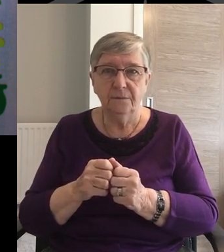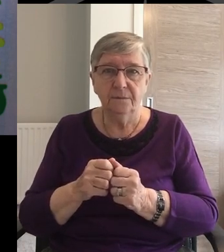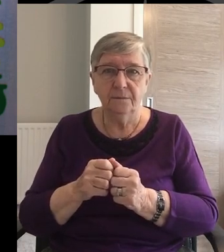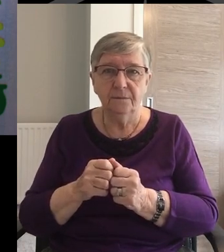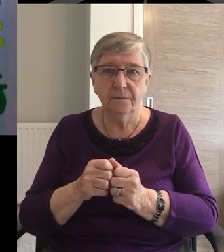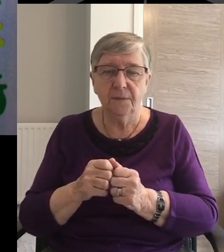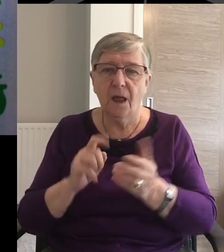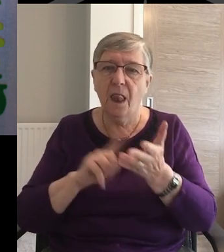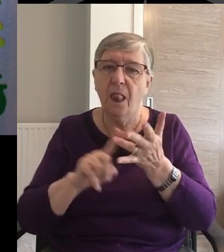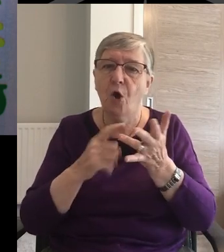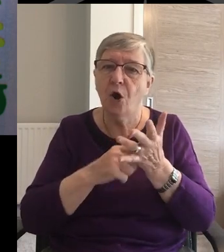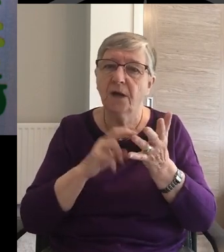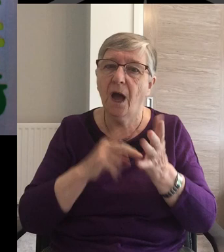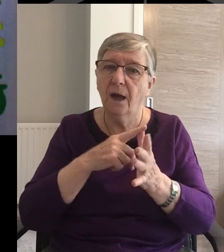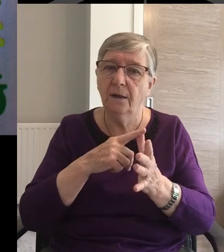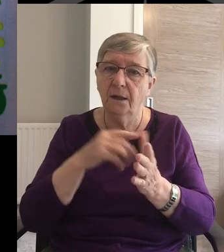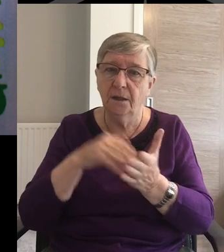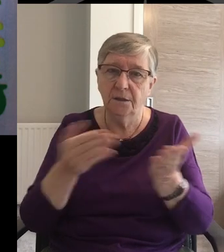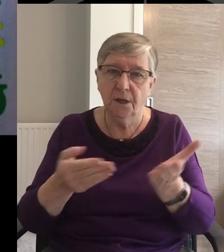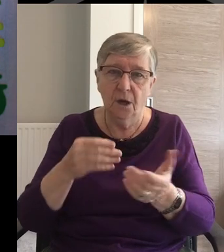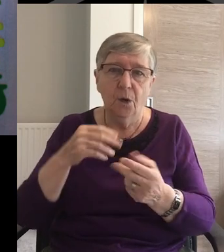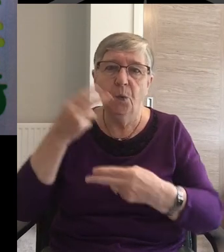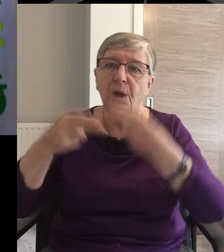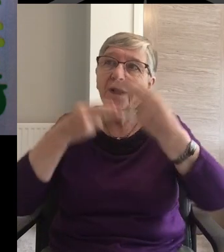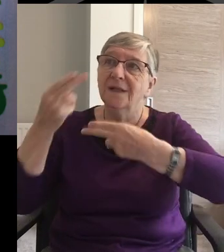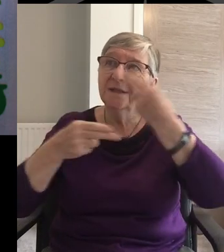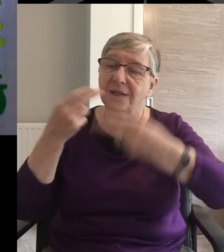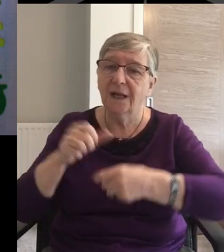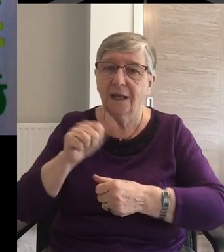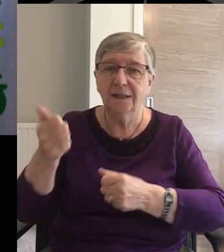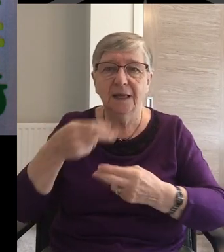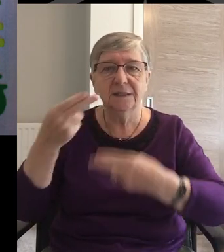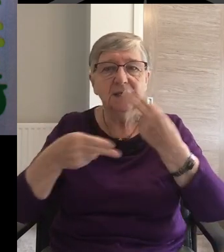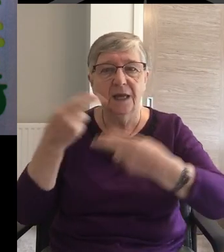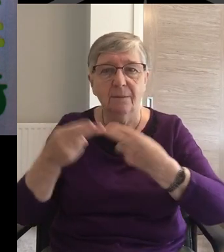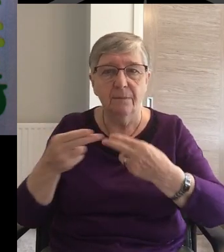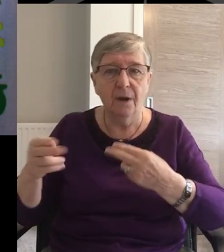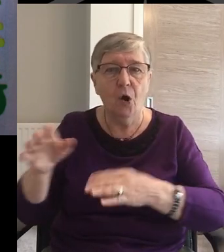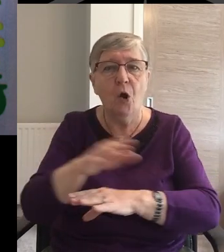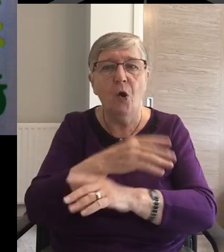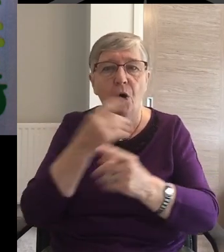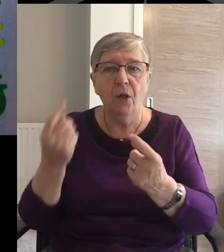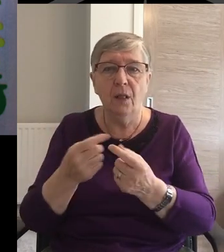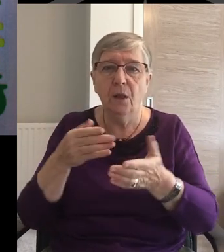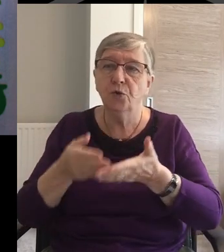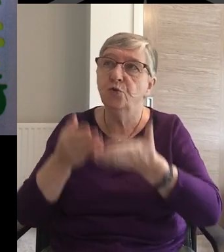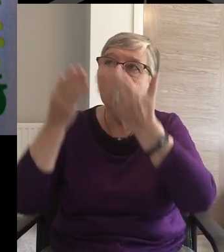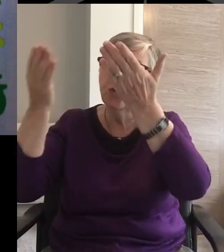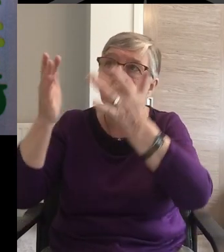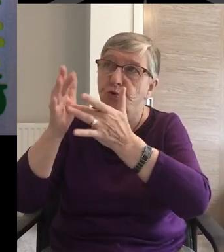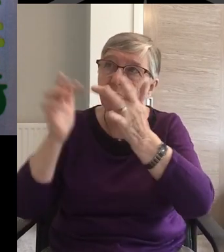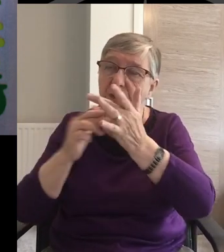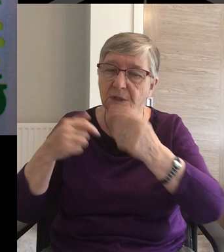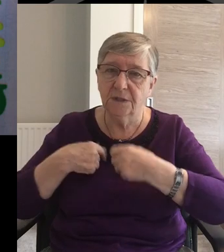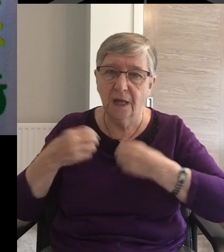Lorna Kirk Is now Going to Sing our Next item Of praise All to Jesus I surrender